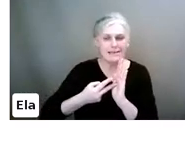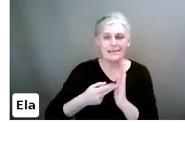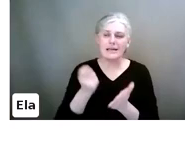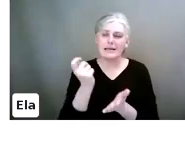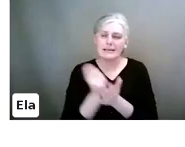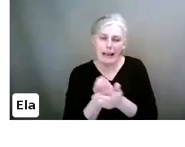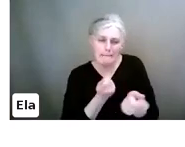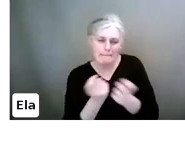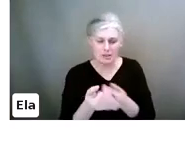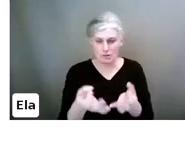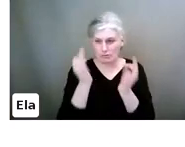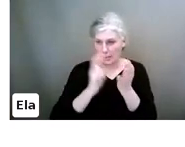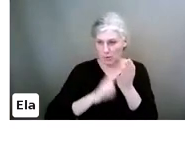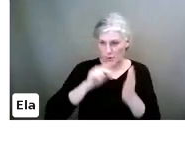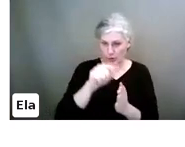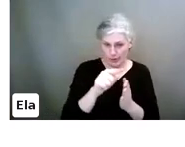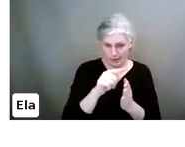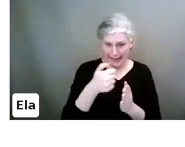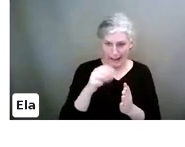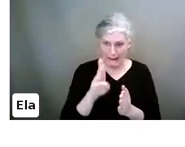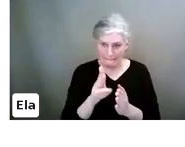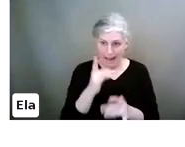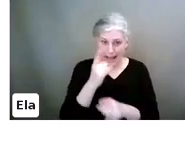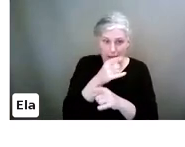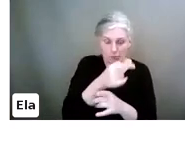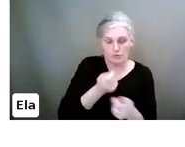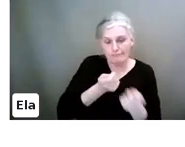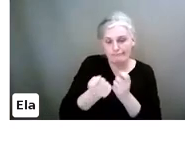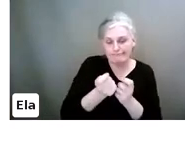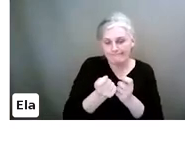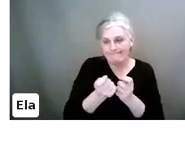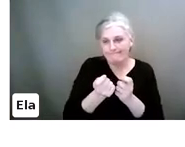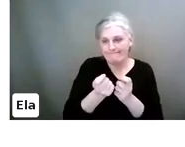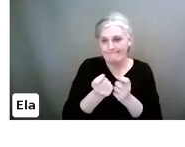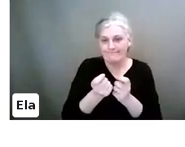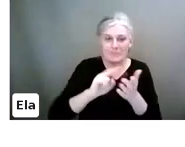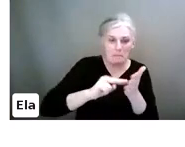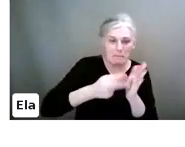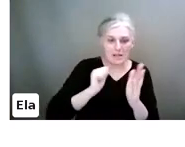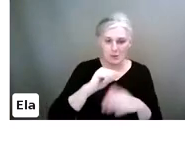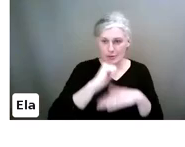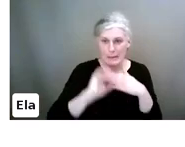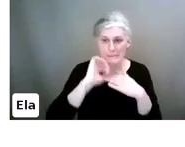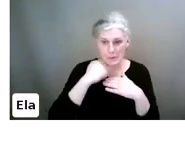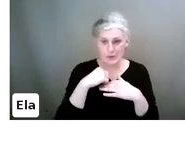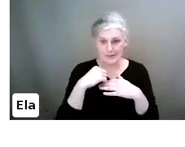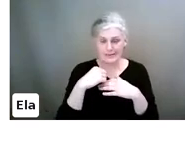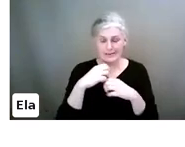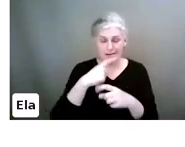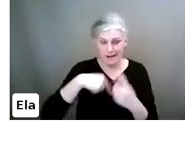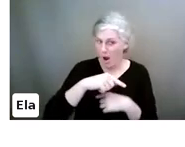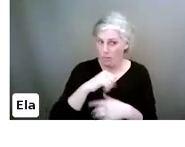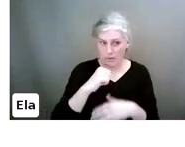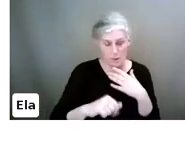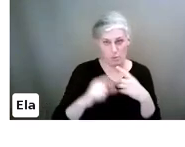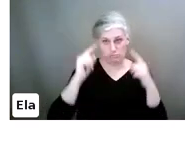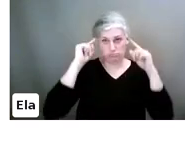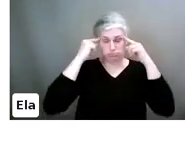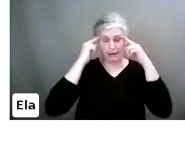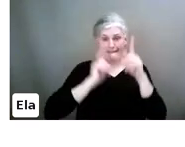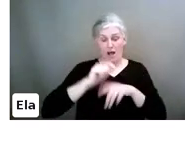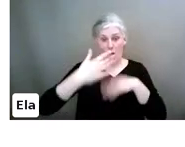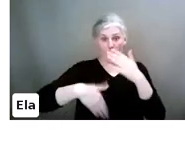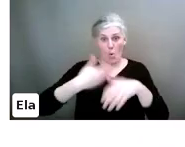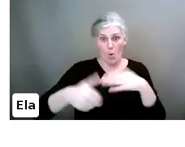to use this to help you organize and manage your day because they're crazy. Our days are crazy. They're getting faster